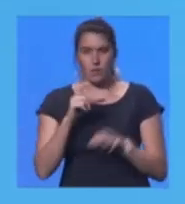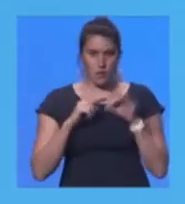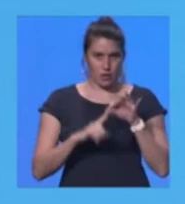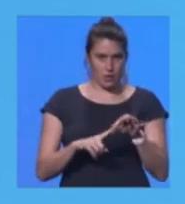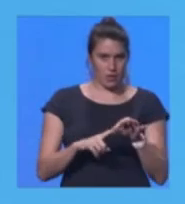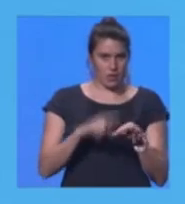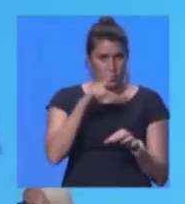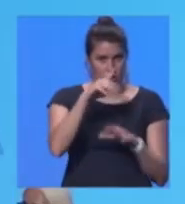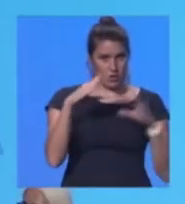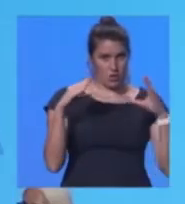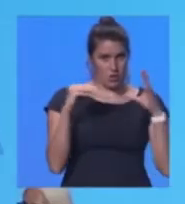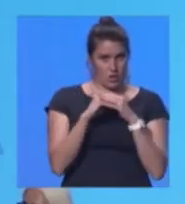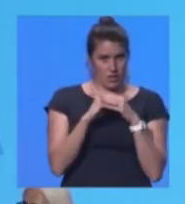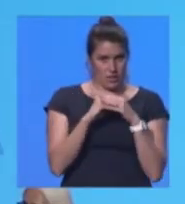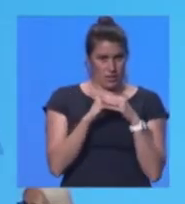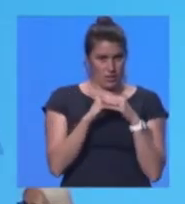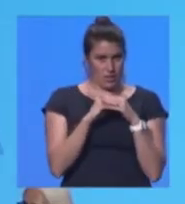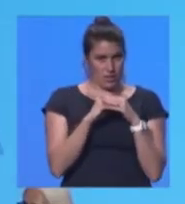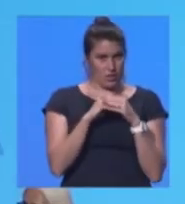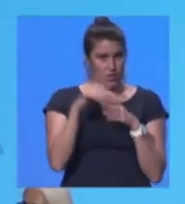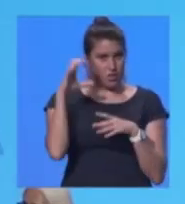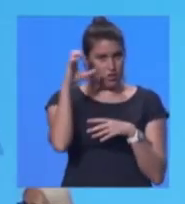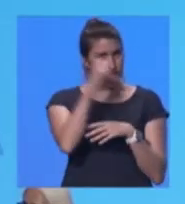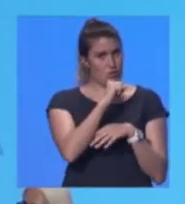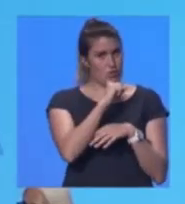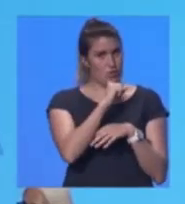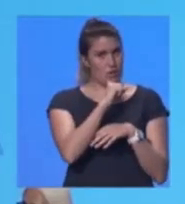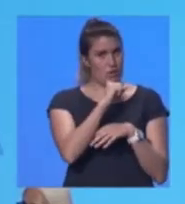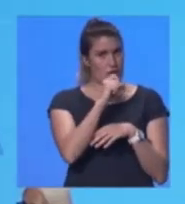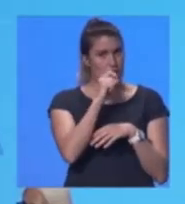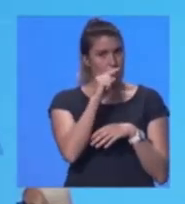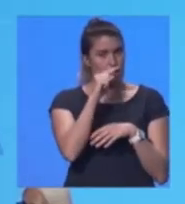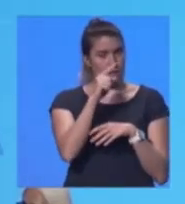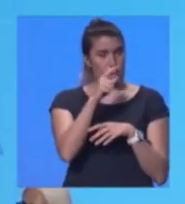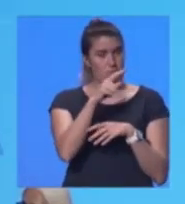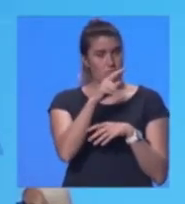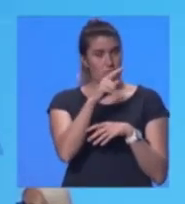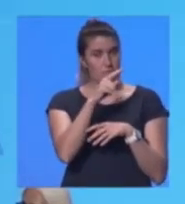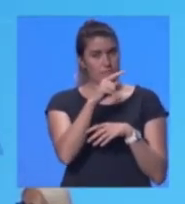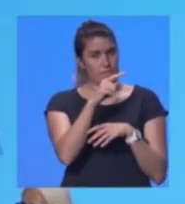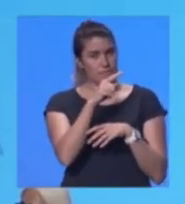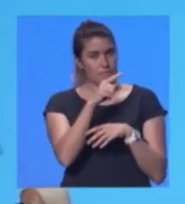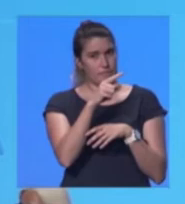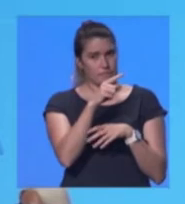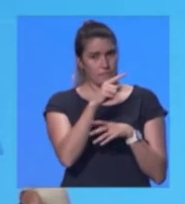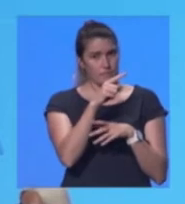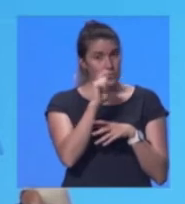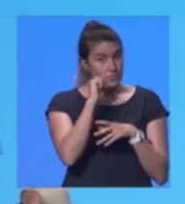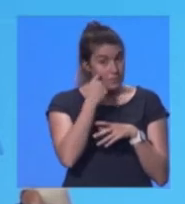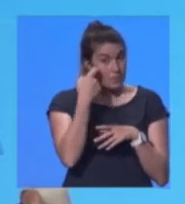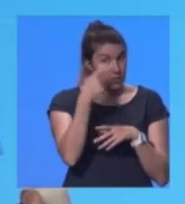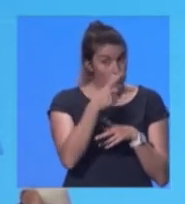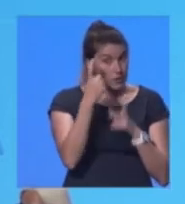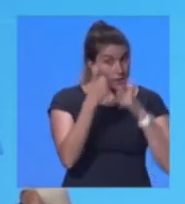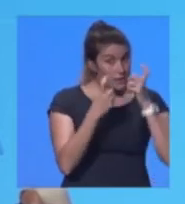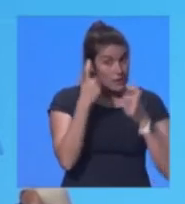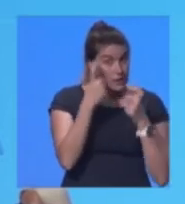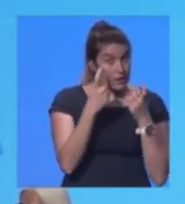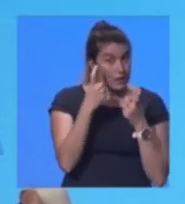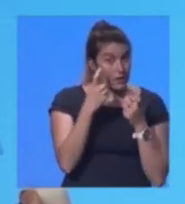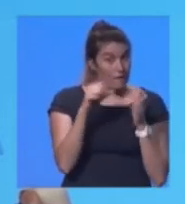You as a bank, assuming that the moratorium was lifted, would you consider